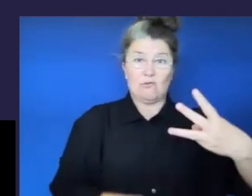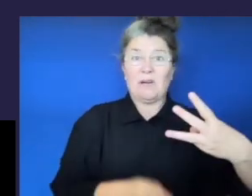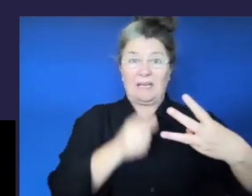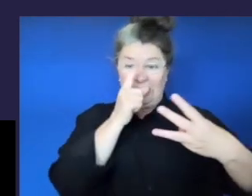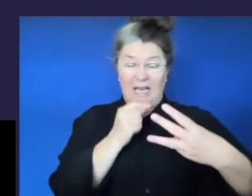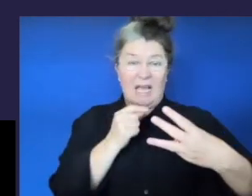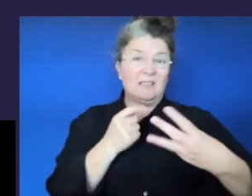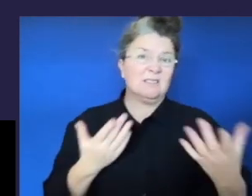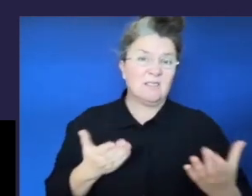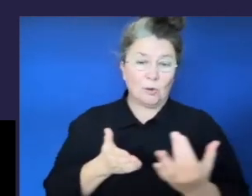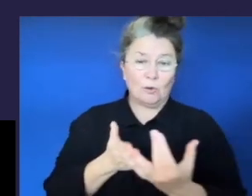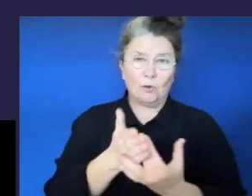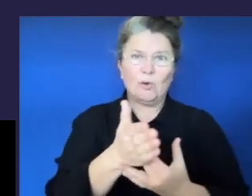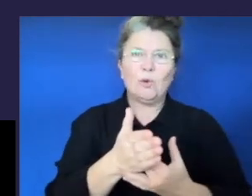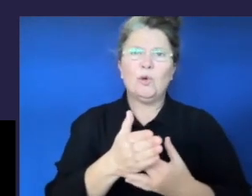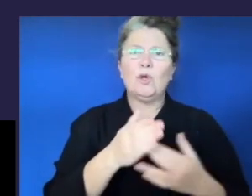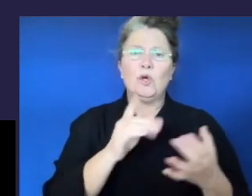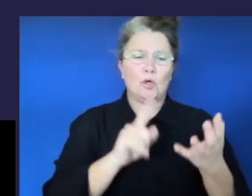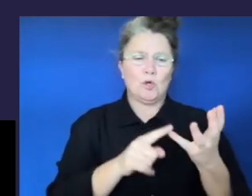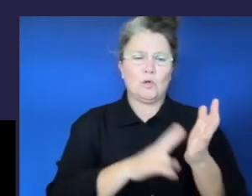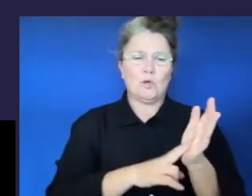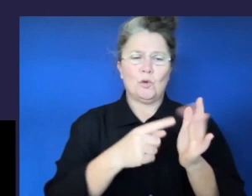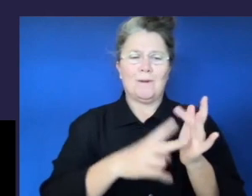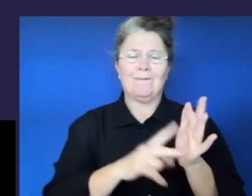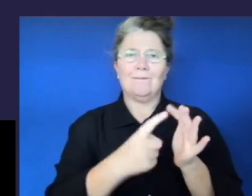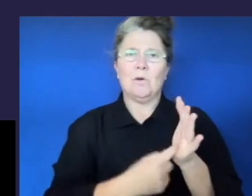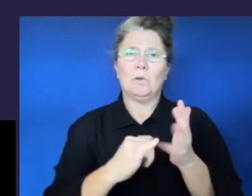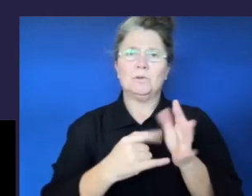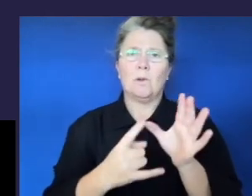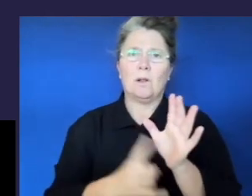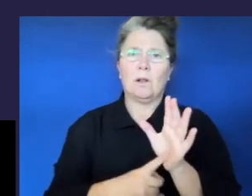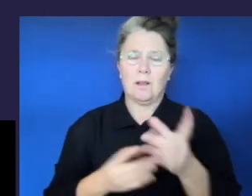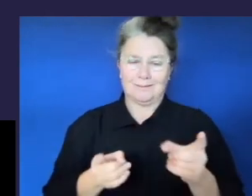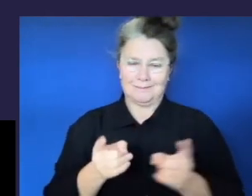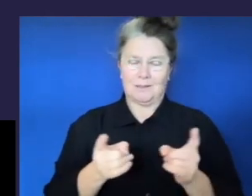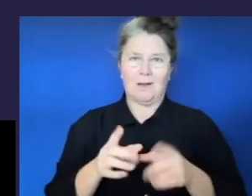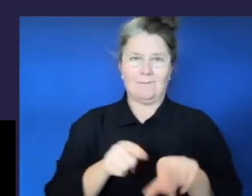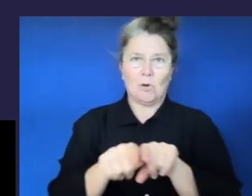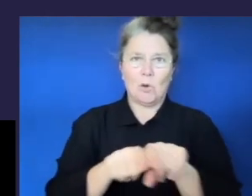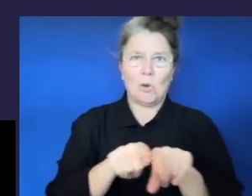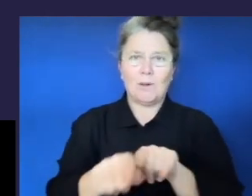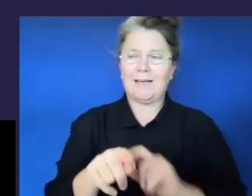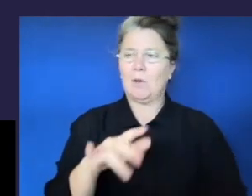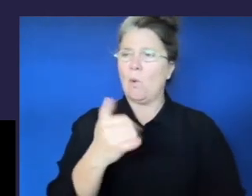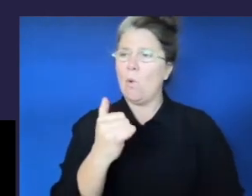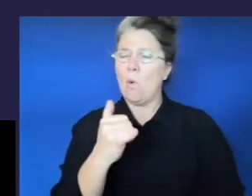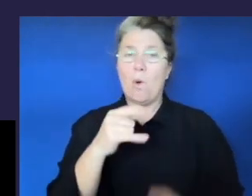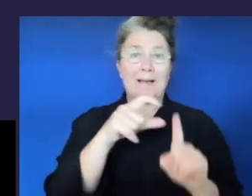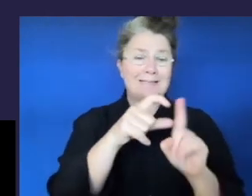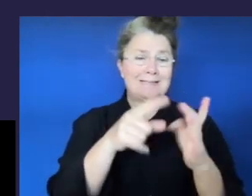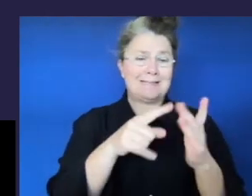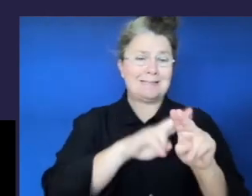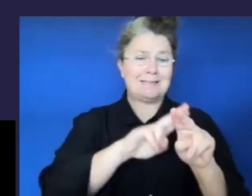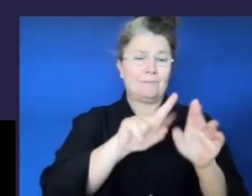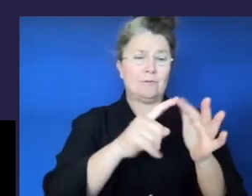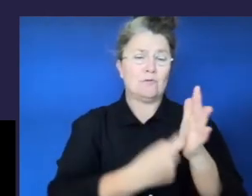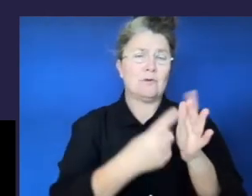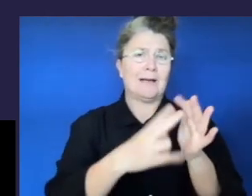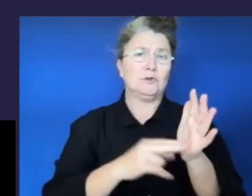such as universal design for learning, differentiated instruction and through the use of high impact teaching practices.